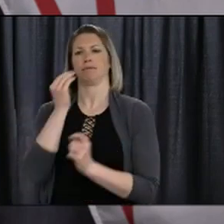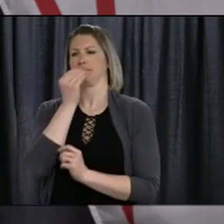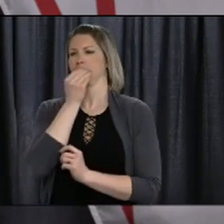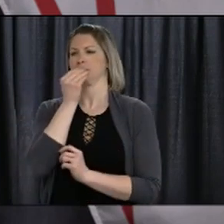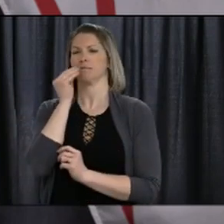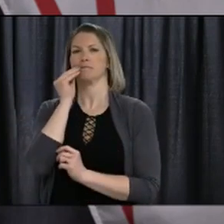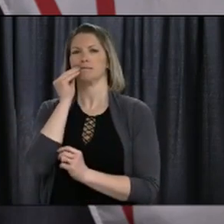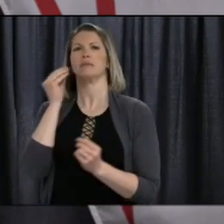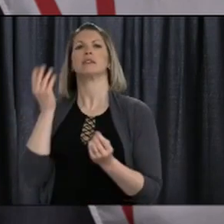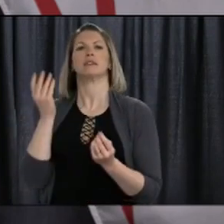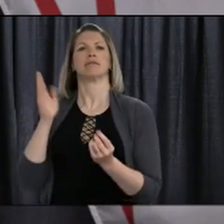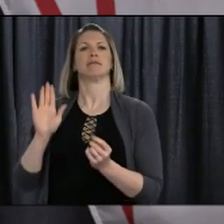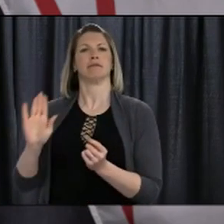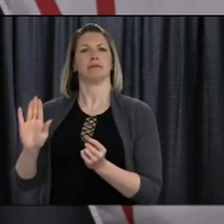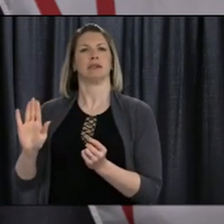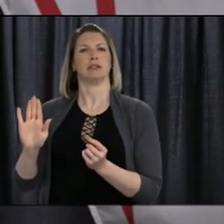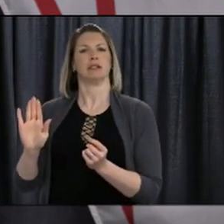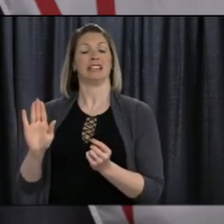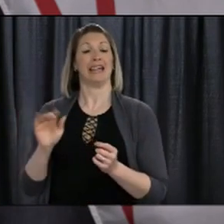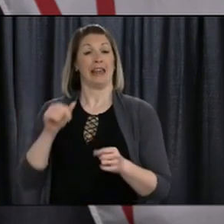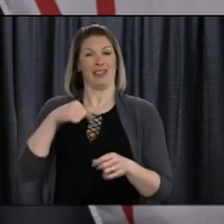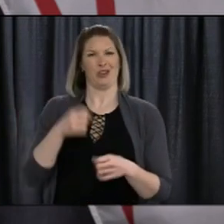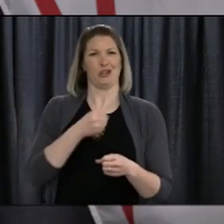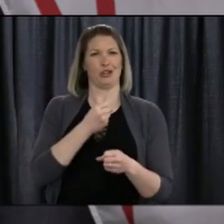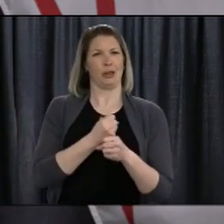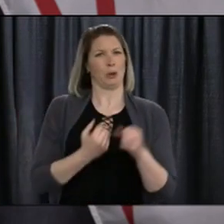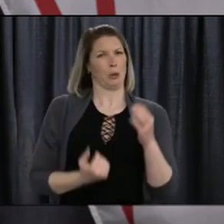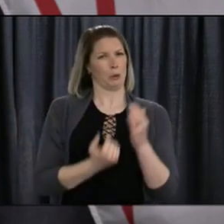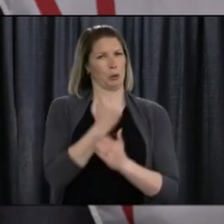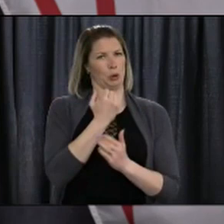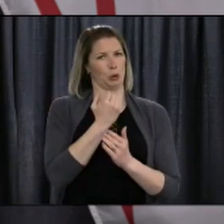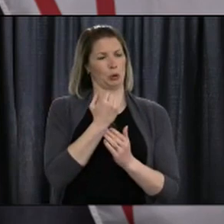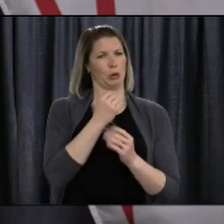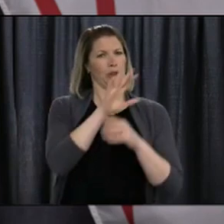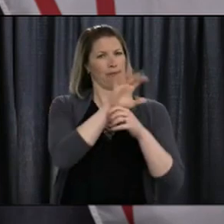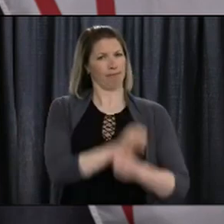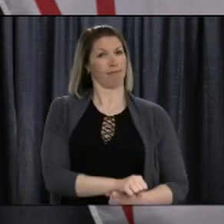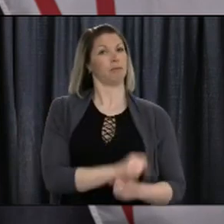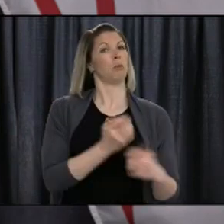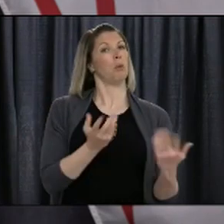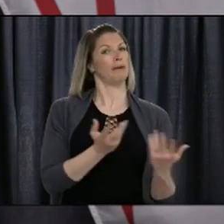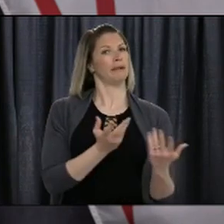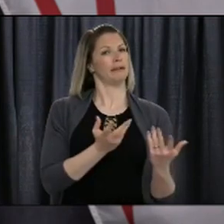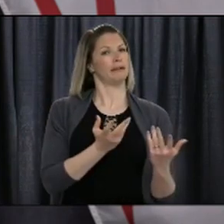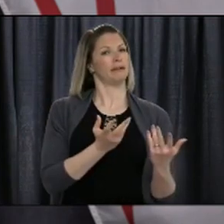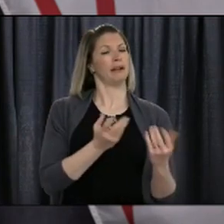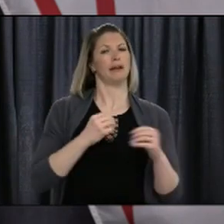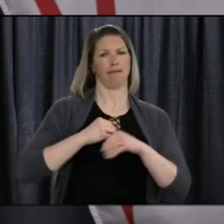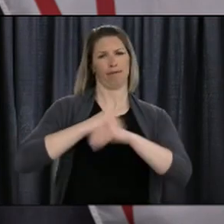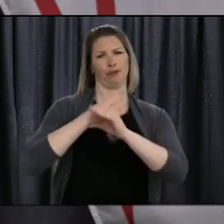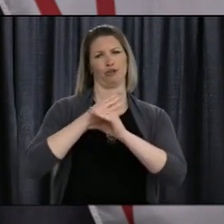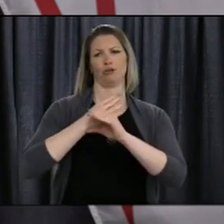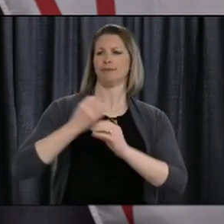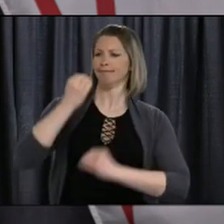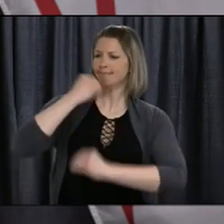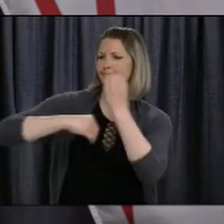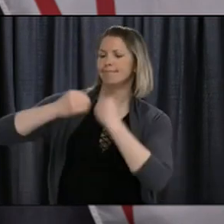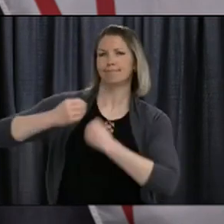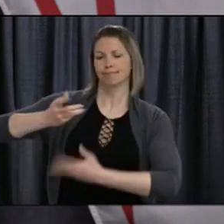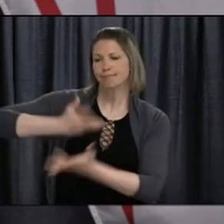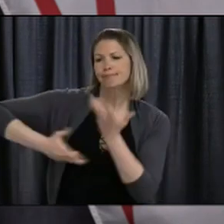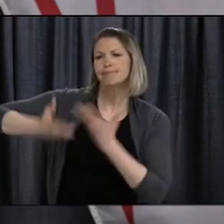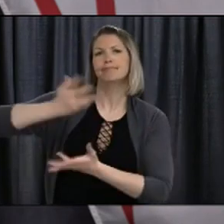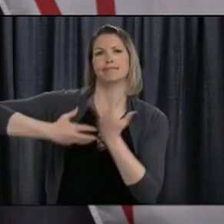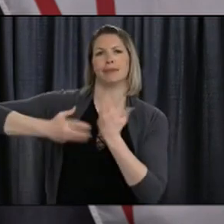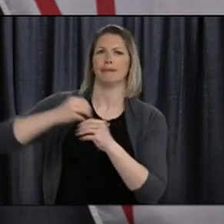and dinners this year, as opposed to joining in person, to help protect yourselves and others from the possible exposure to COVID-19.